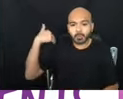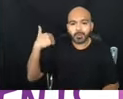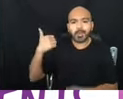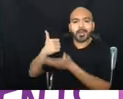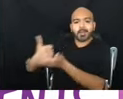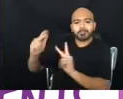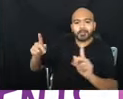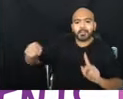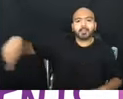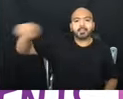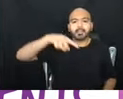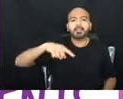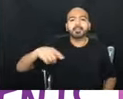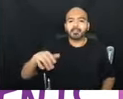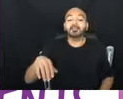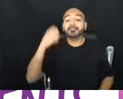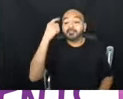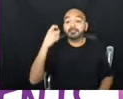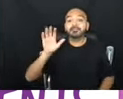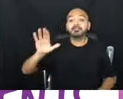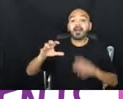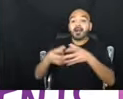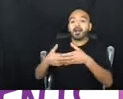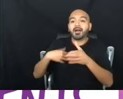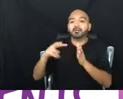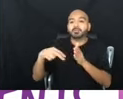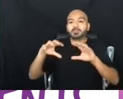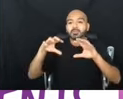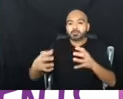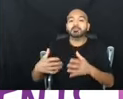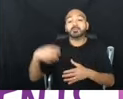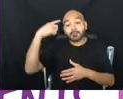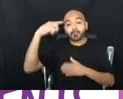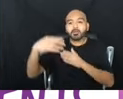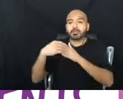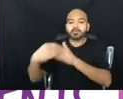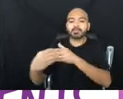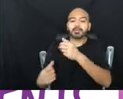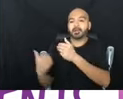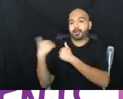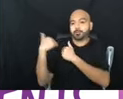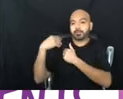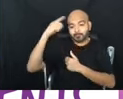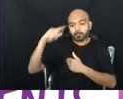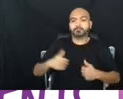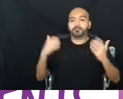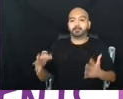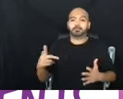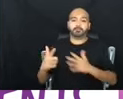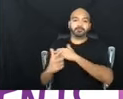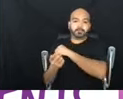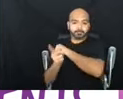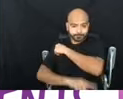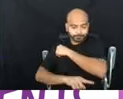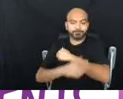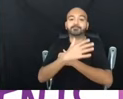um, who it was, uh, a reading group that they ran around community accountability for survivors of sexual violence specifically. And it gives you